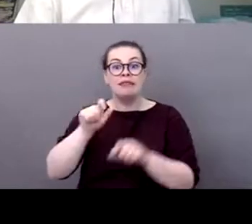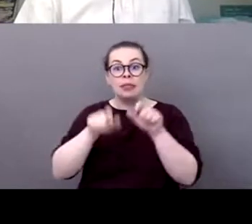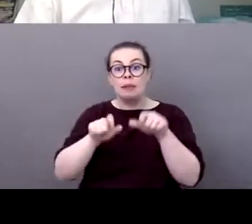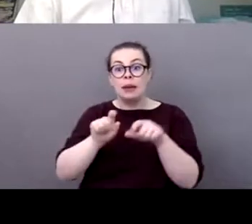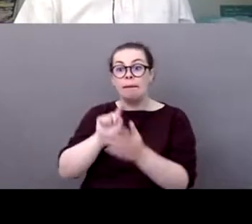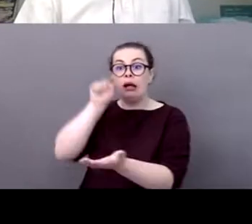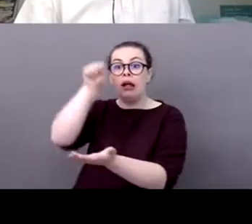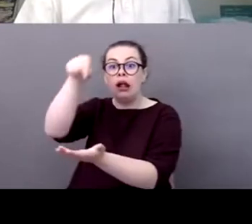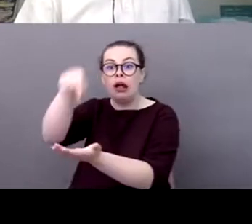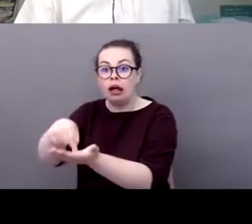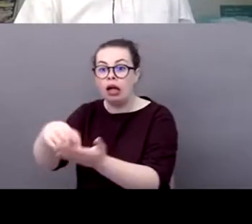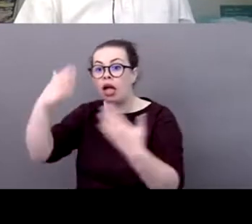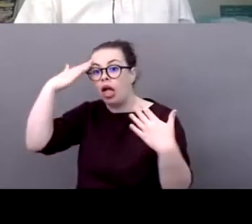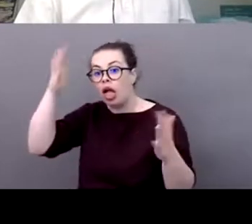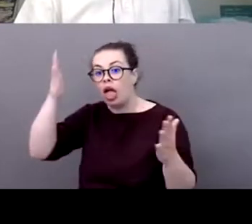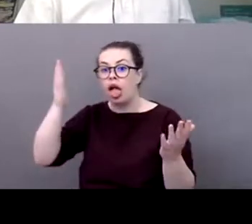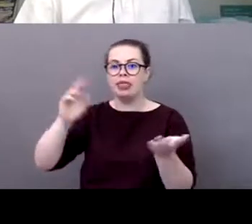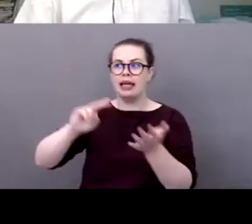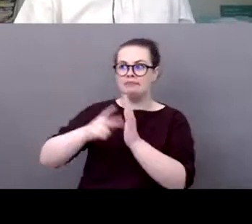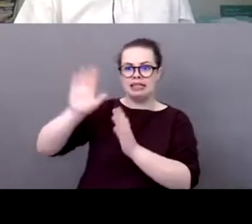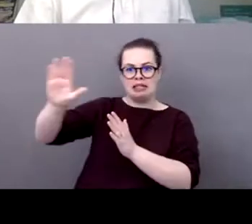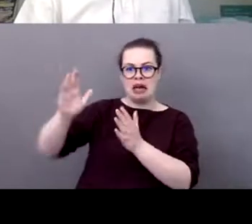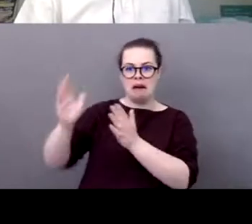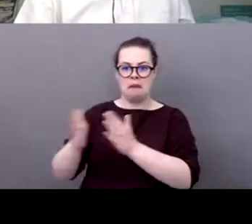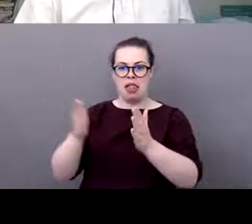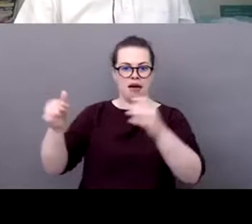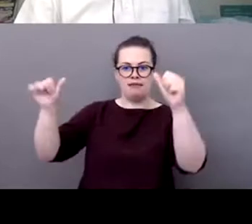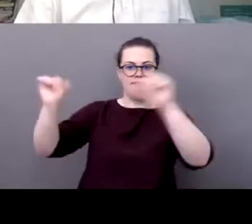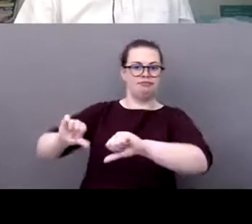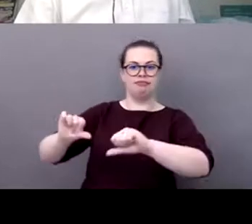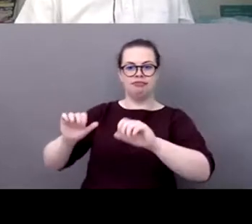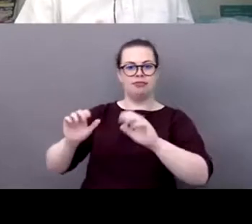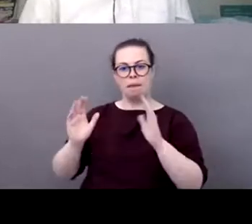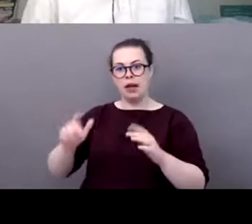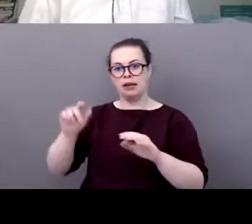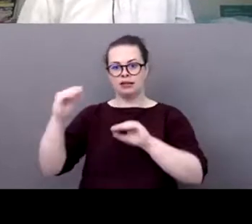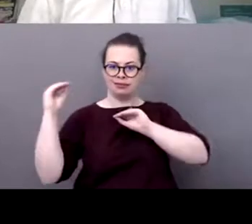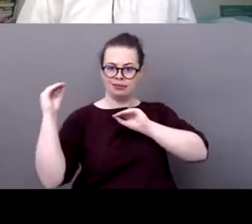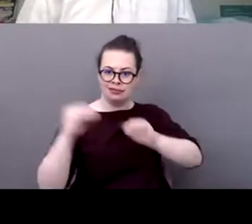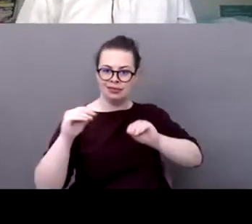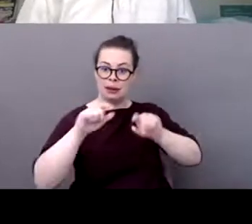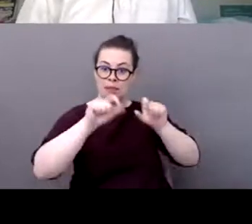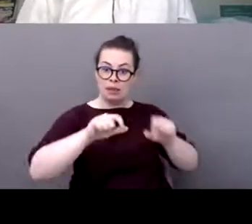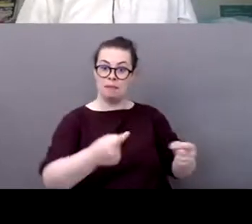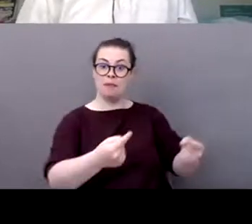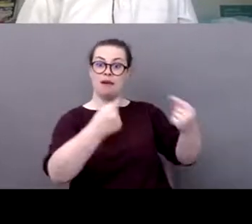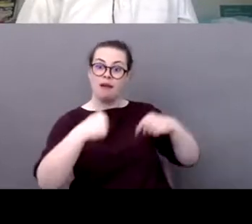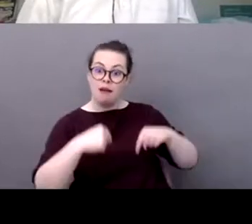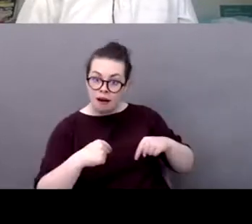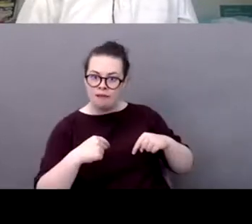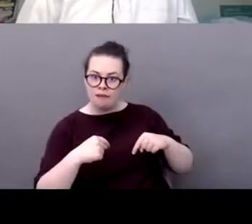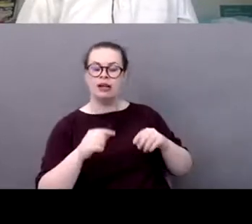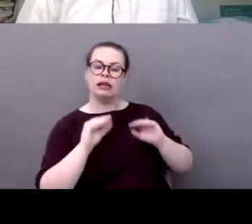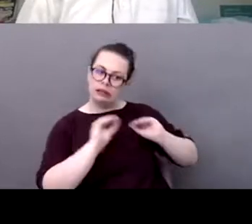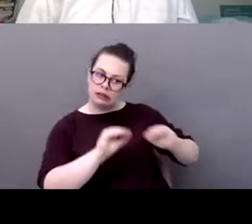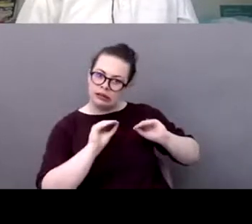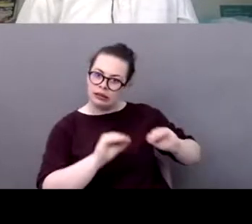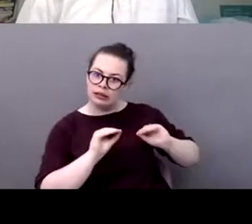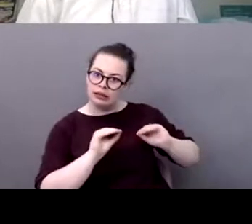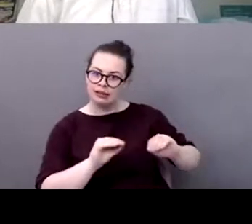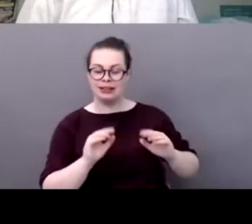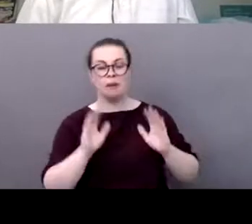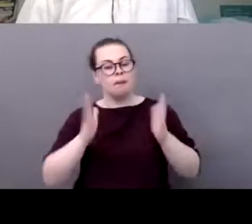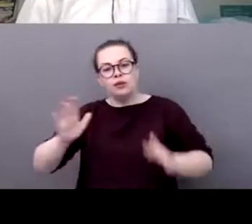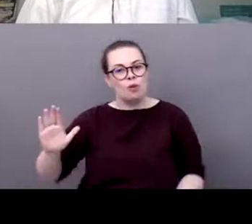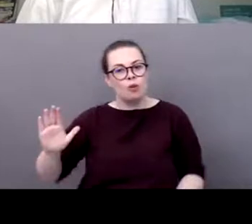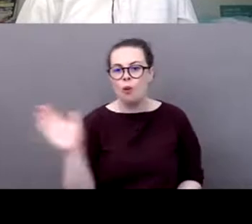are going to be wasted so this is what makes it challenging but also a great opportunity to really be inclusive you know